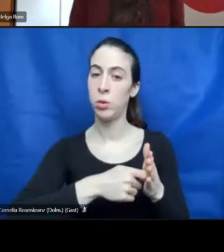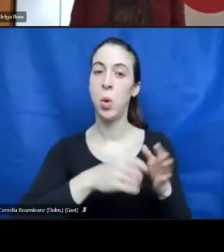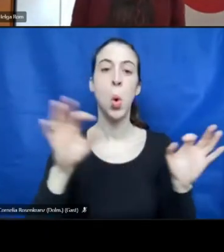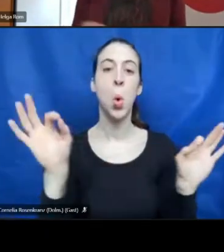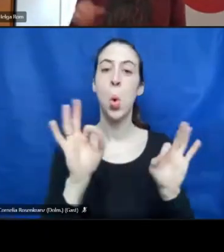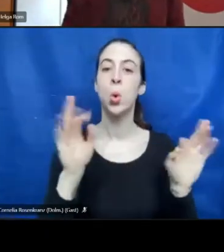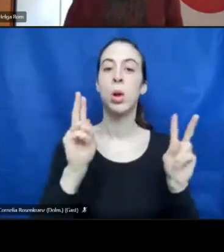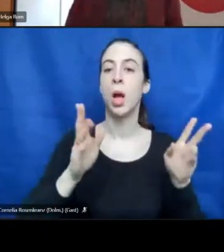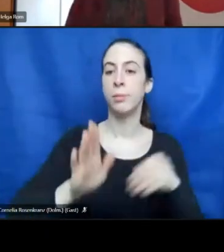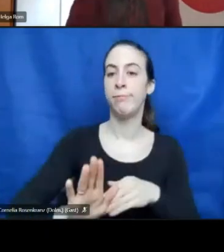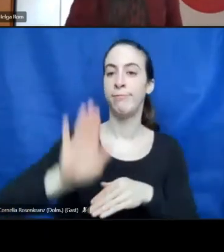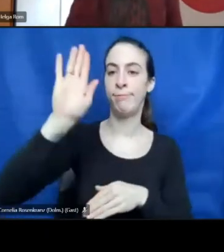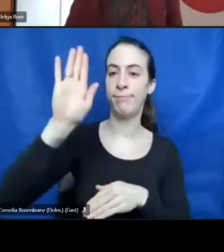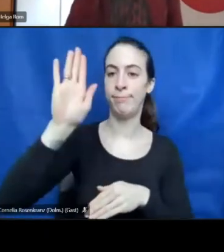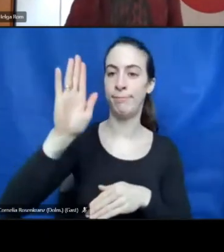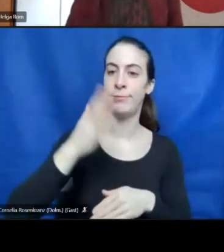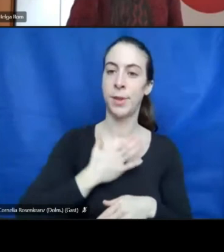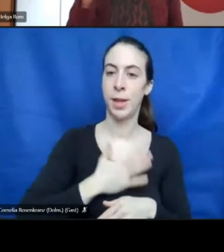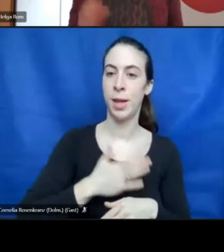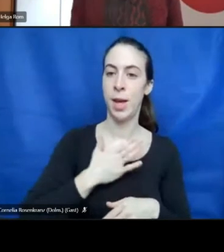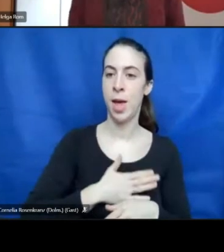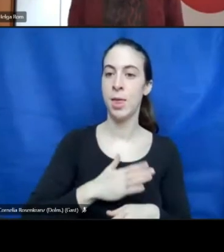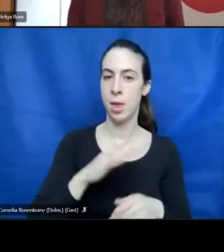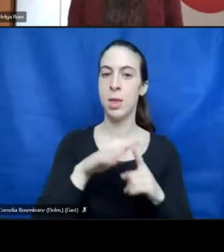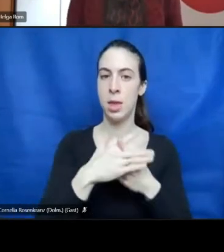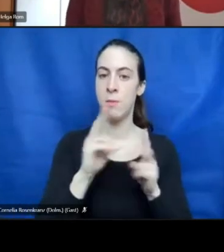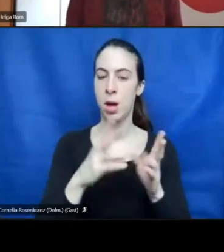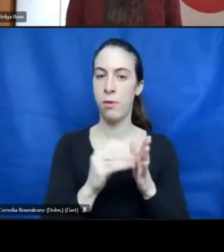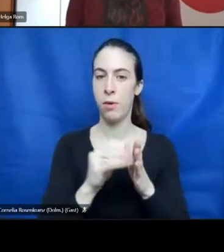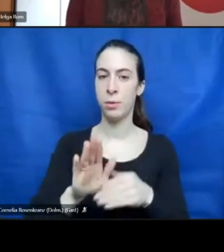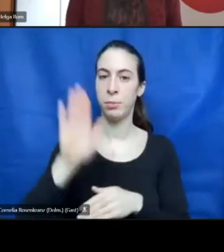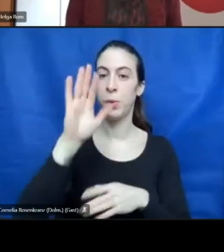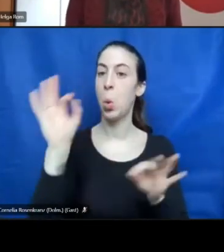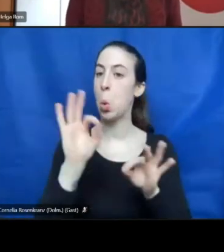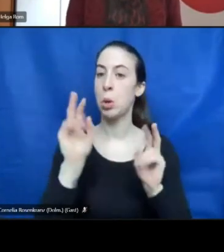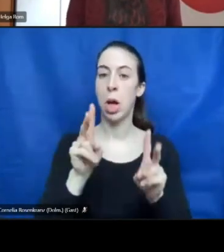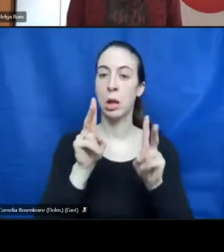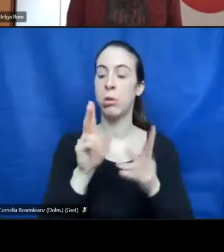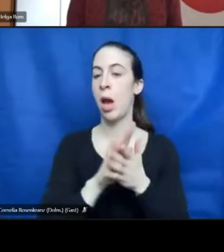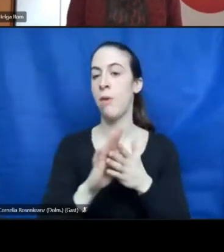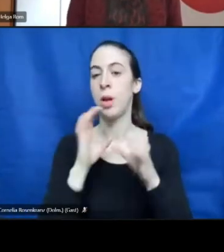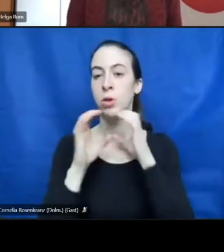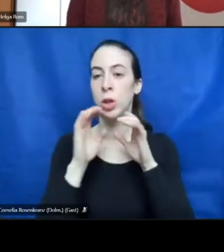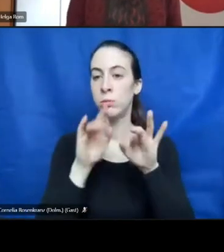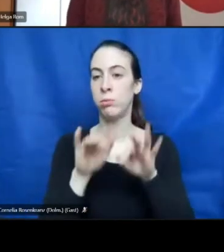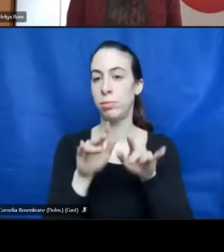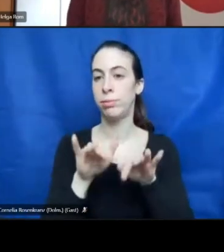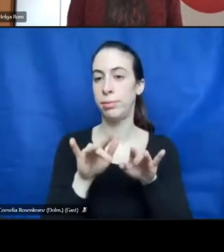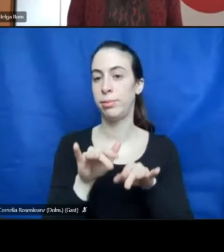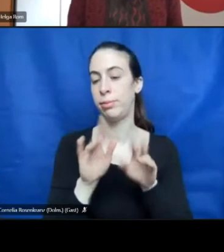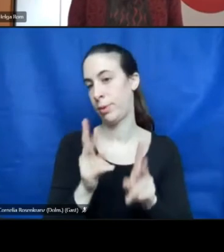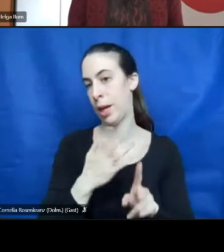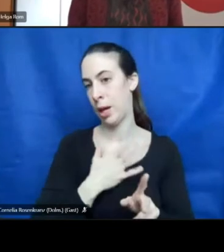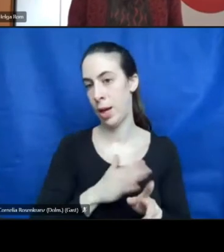lift the finger, Teams has a function to do so, or write your message in the chat of Teams or